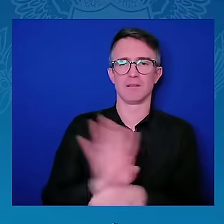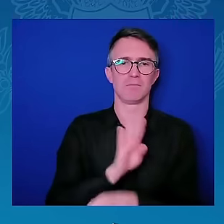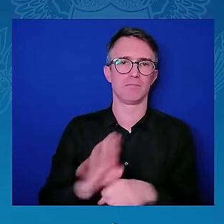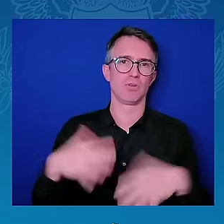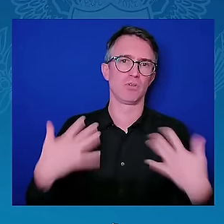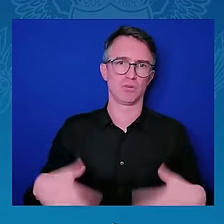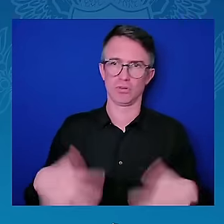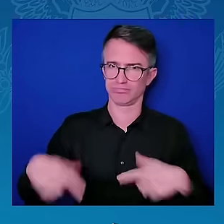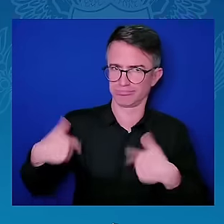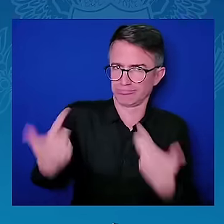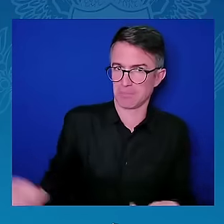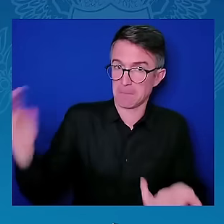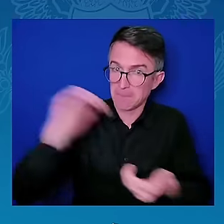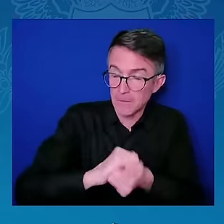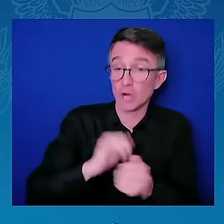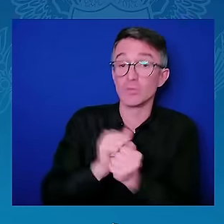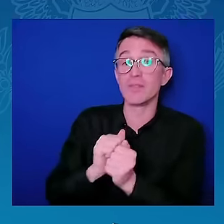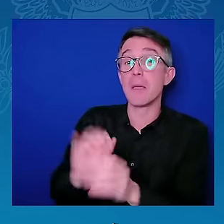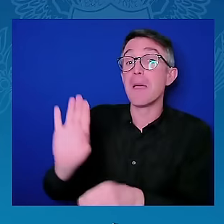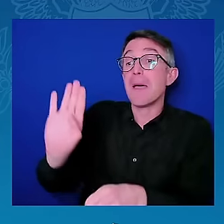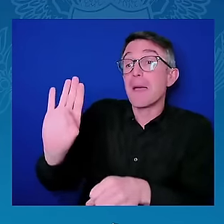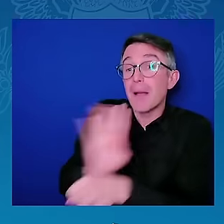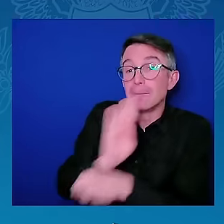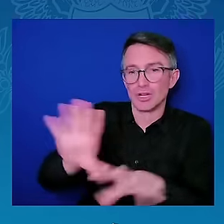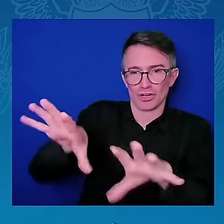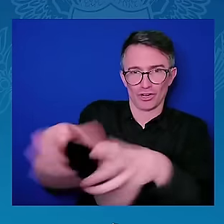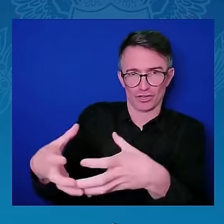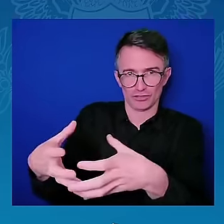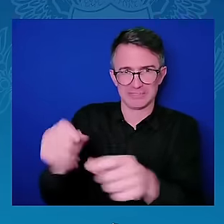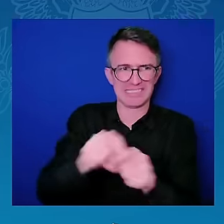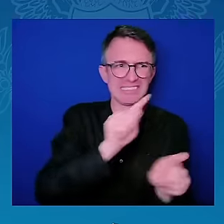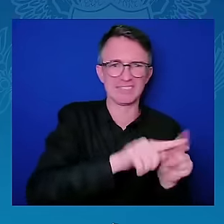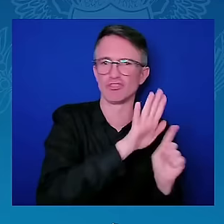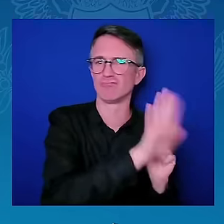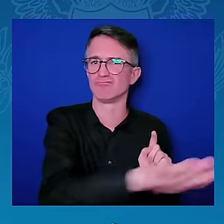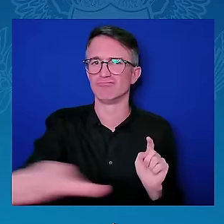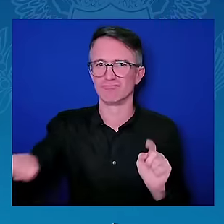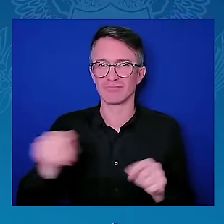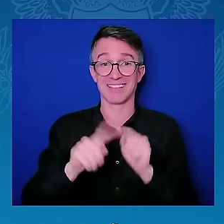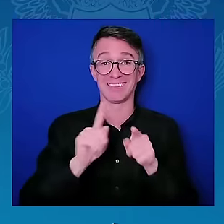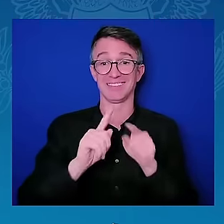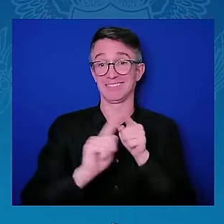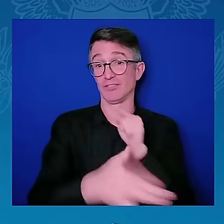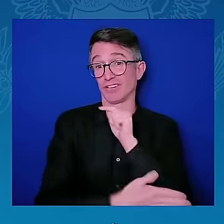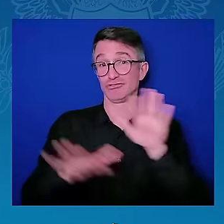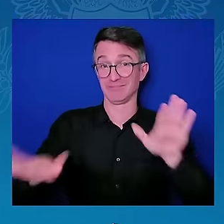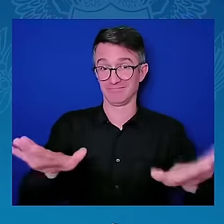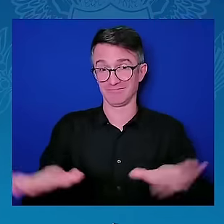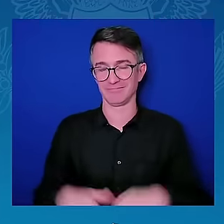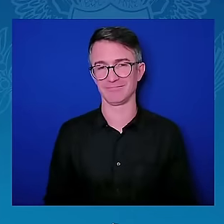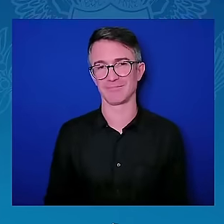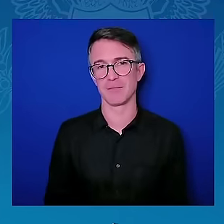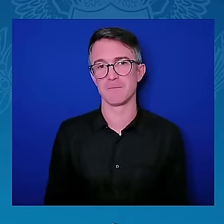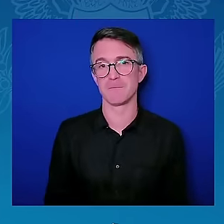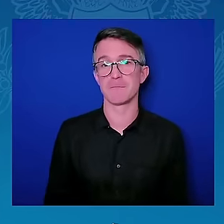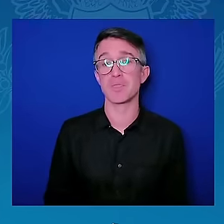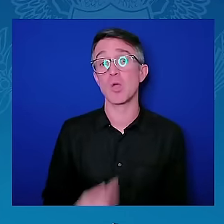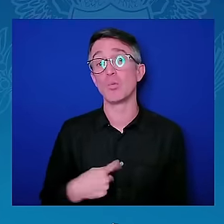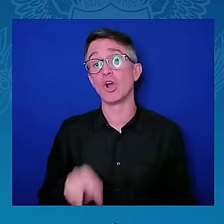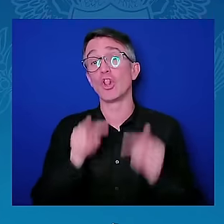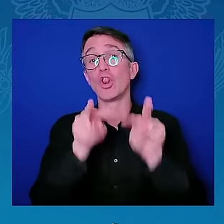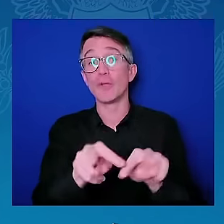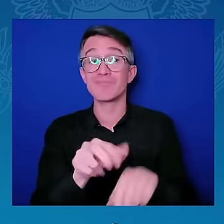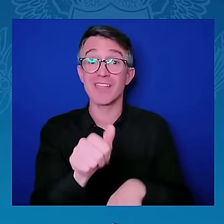voice through the U.S.-Africa Business Center, which has advocated for stronger economic ties between U.S. and Africa since 2009.